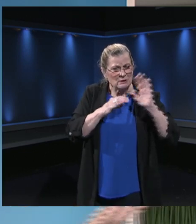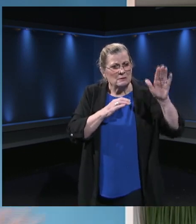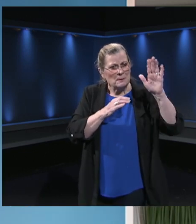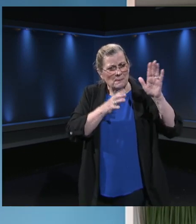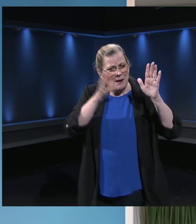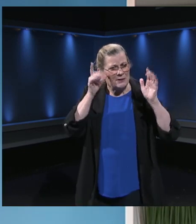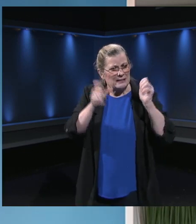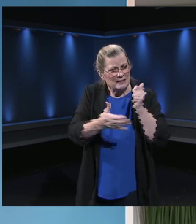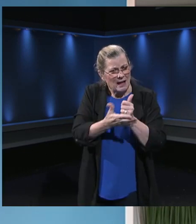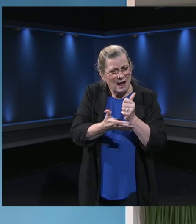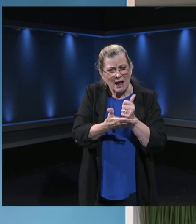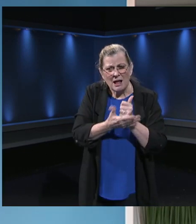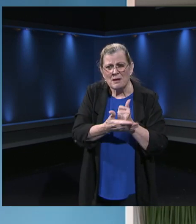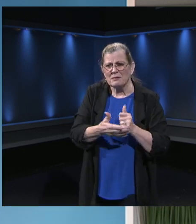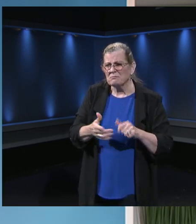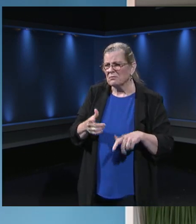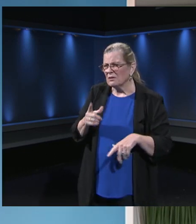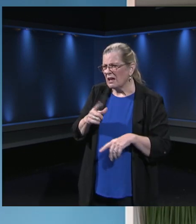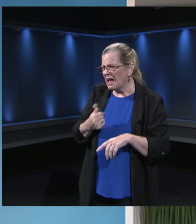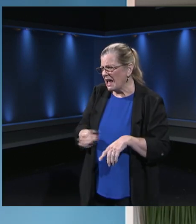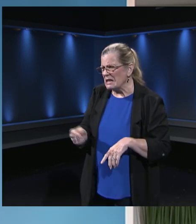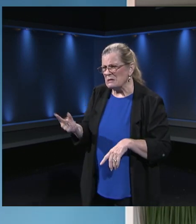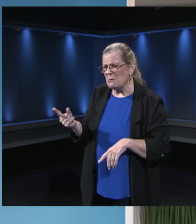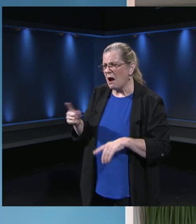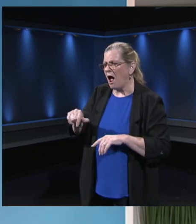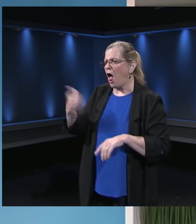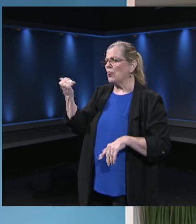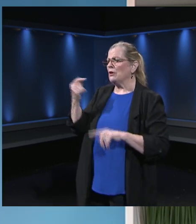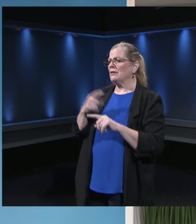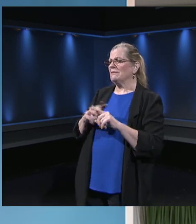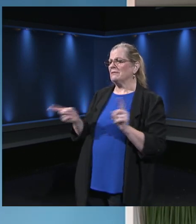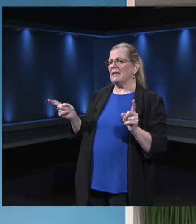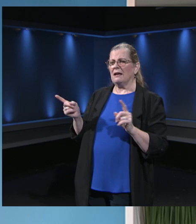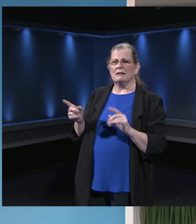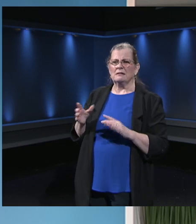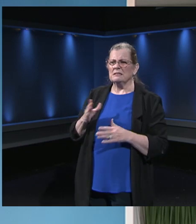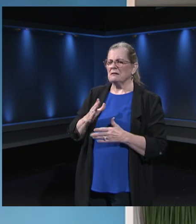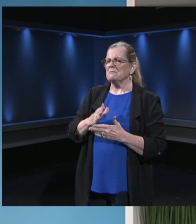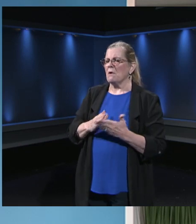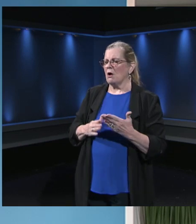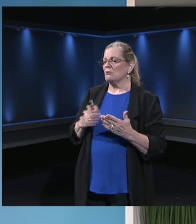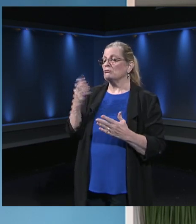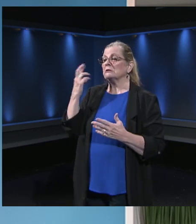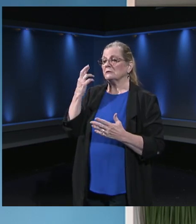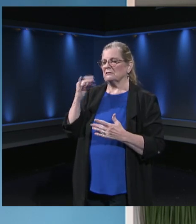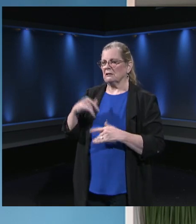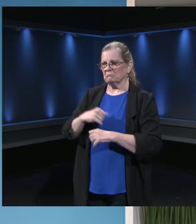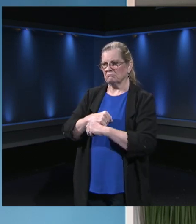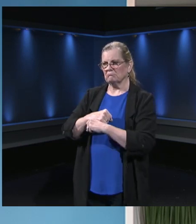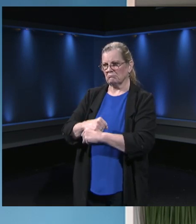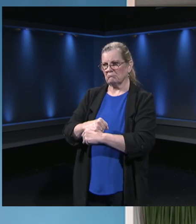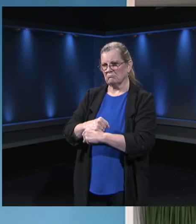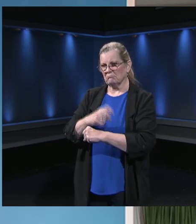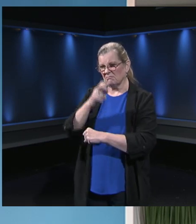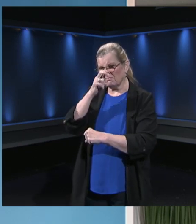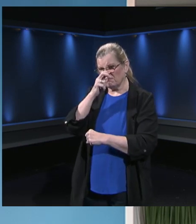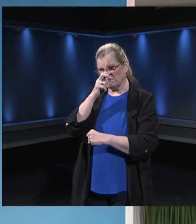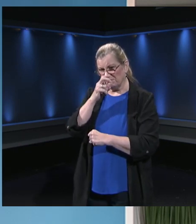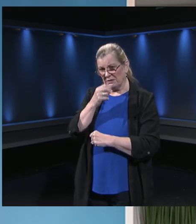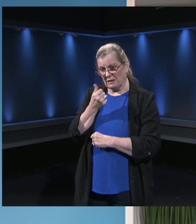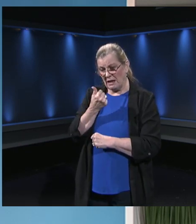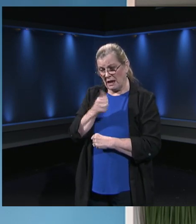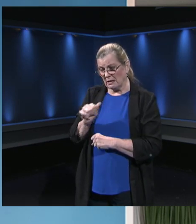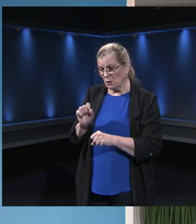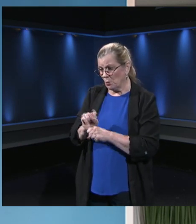to anyone and we wouldn't want that to happen. So part of that is a security feature. But in terms of the other work that we've been doing with the Google environment